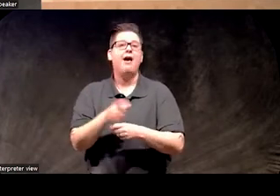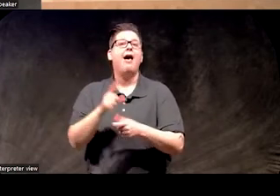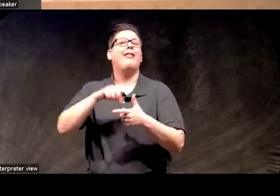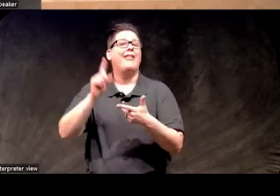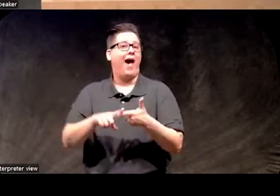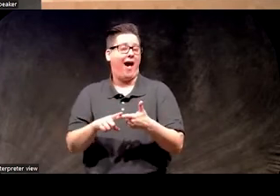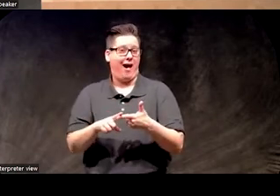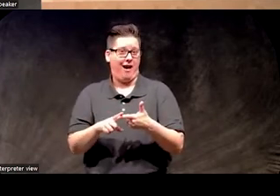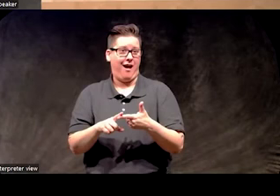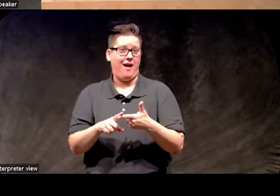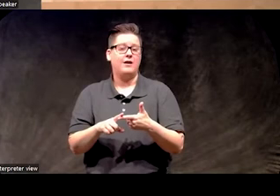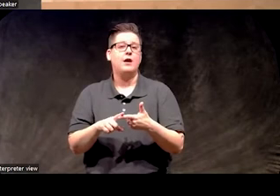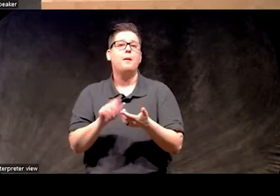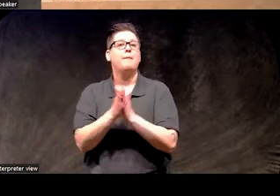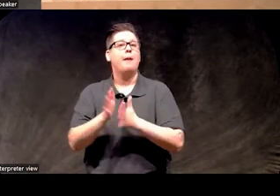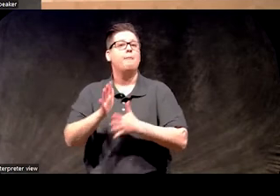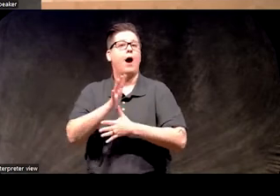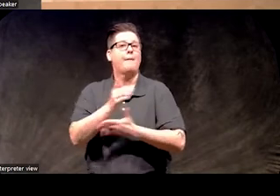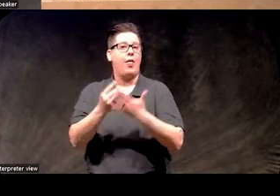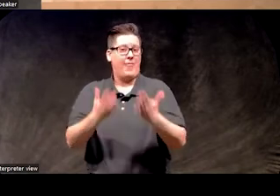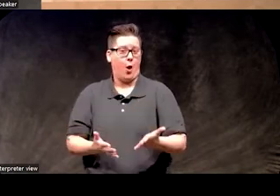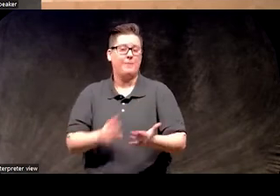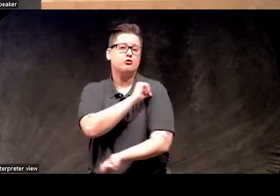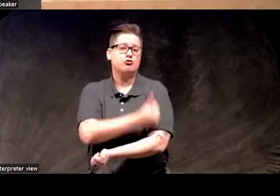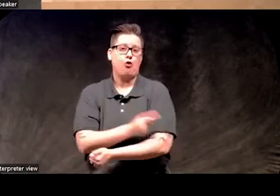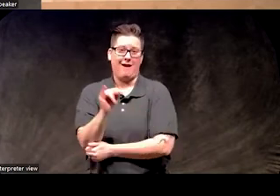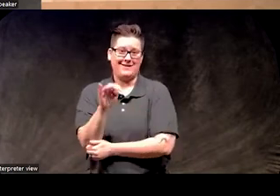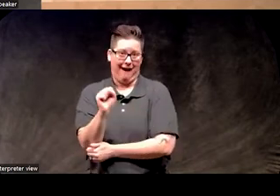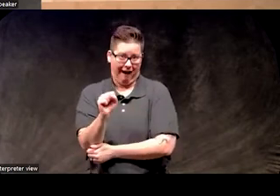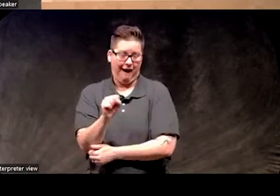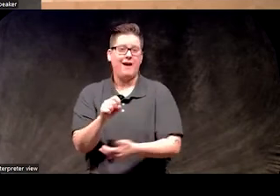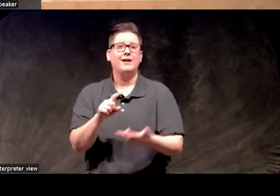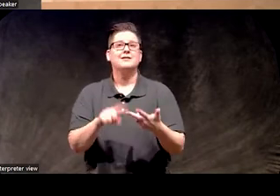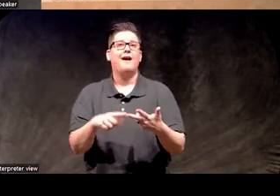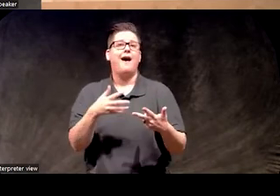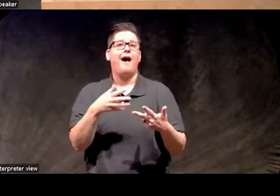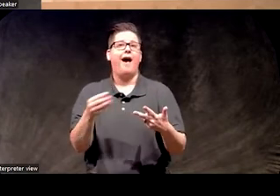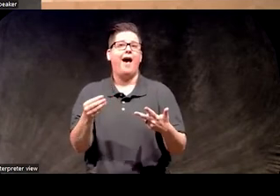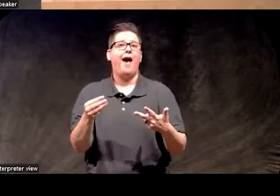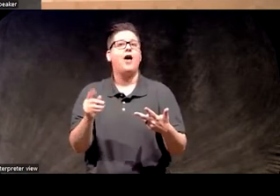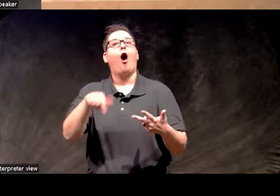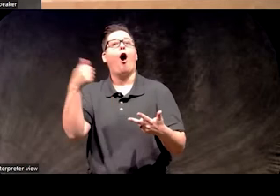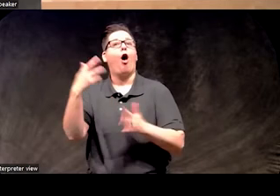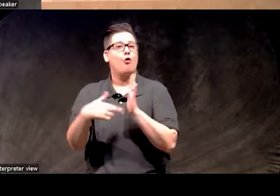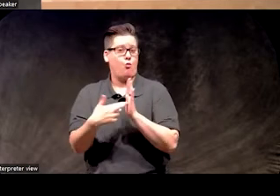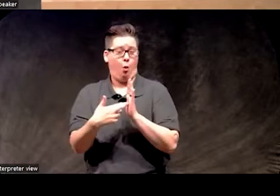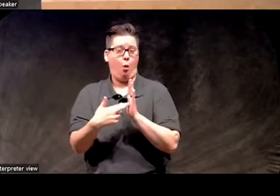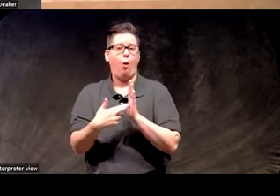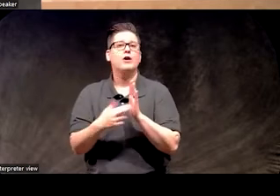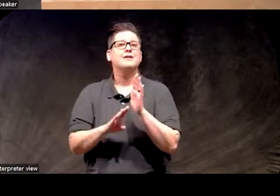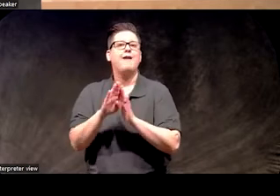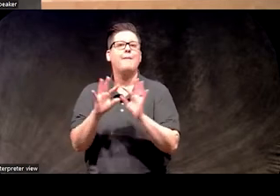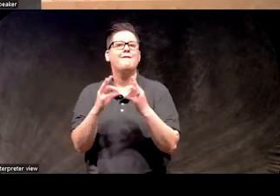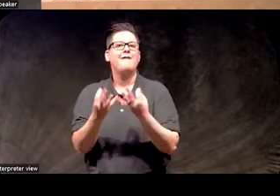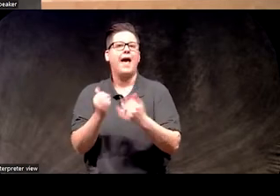followed by being a primary therapist at Strong Ties Clinic and another role she has developing a